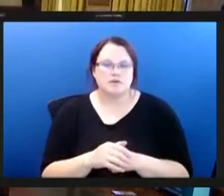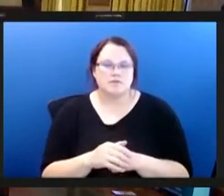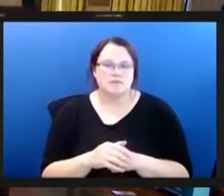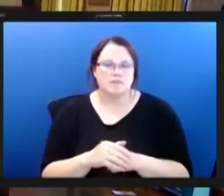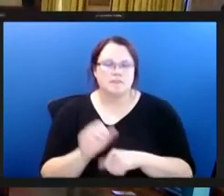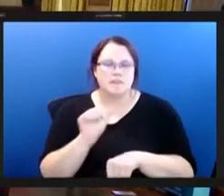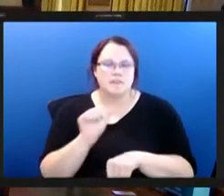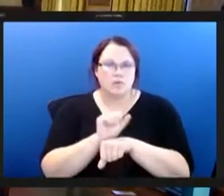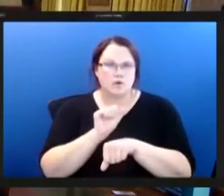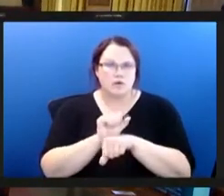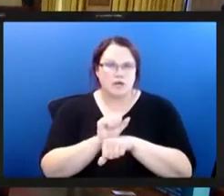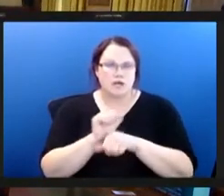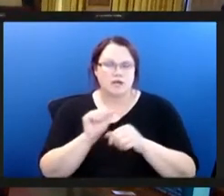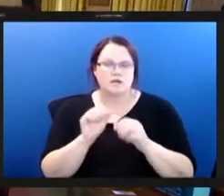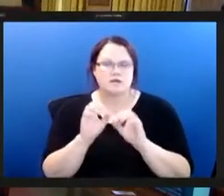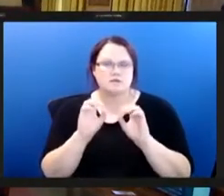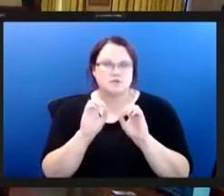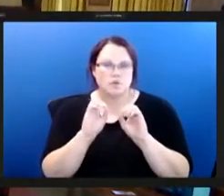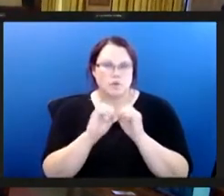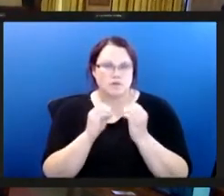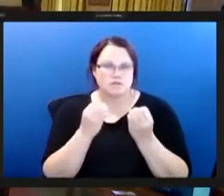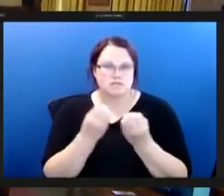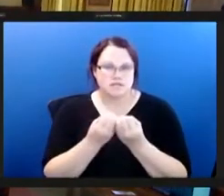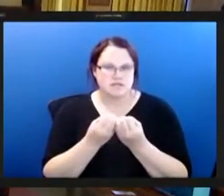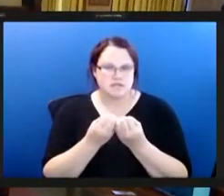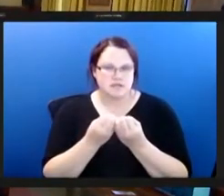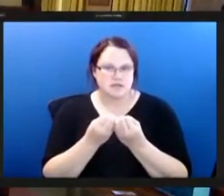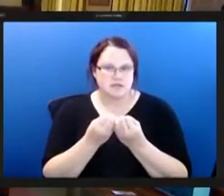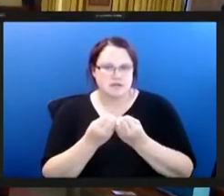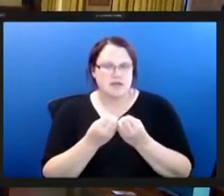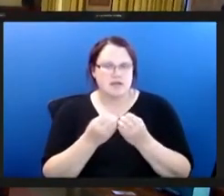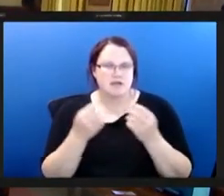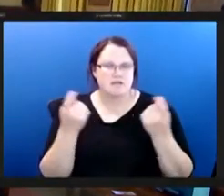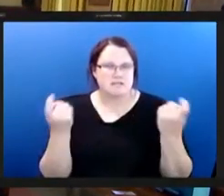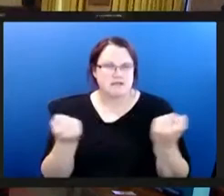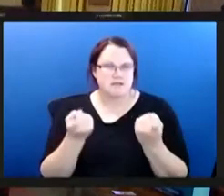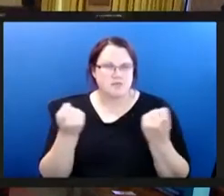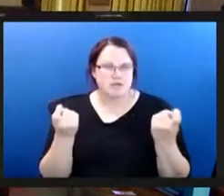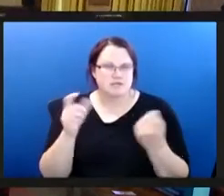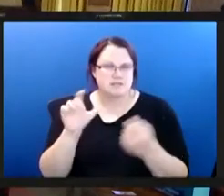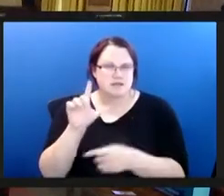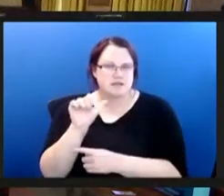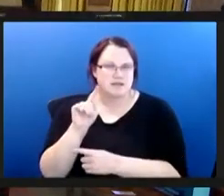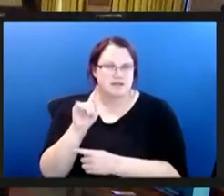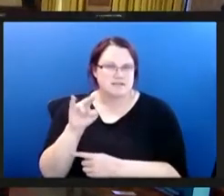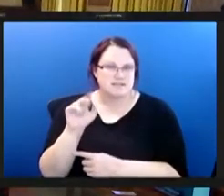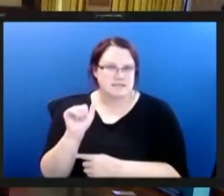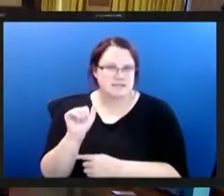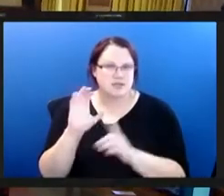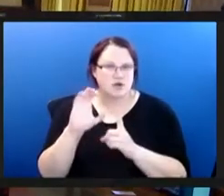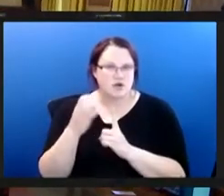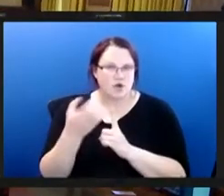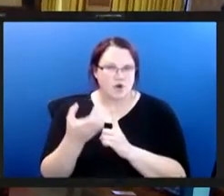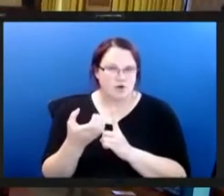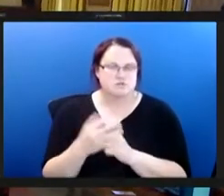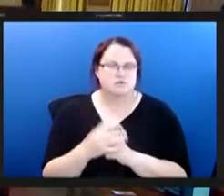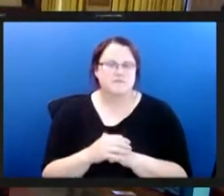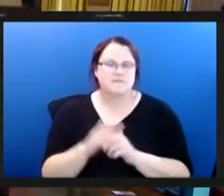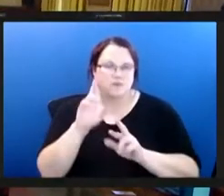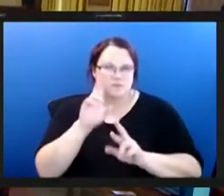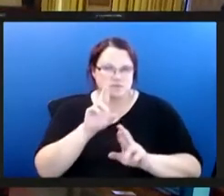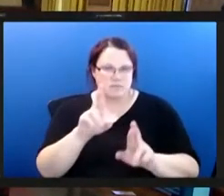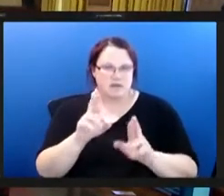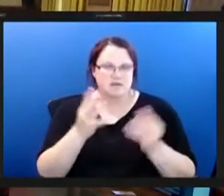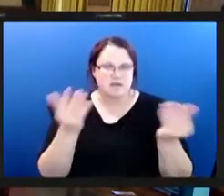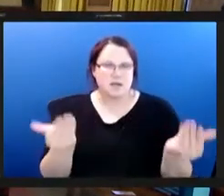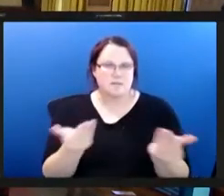organization his vision is a pittsburgh region that celebrates latino culture welcomes immigrants and embraces inclusion dignity and respect i'm